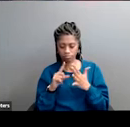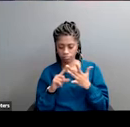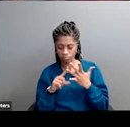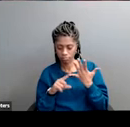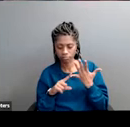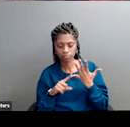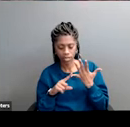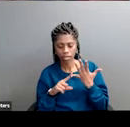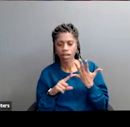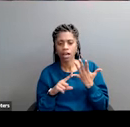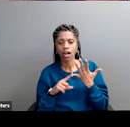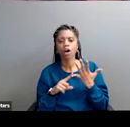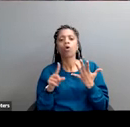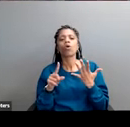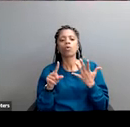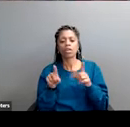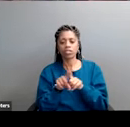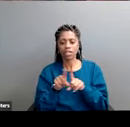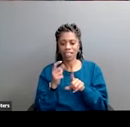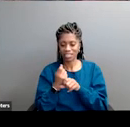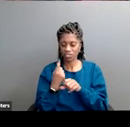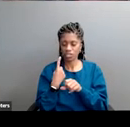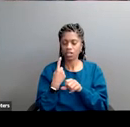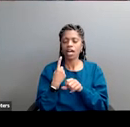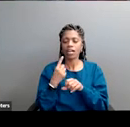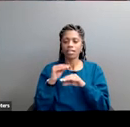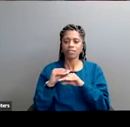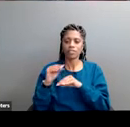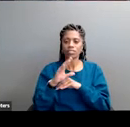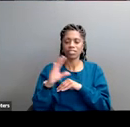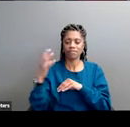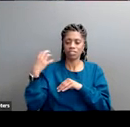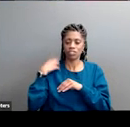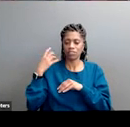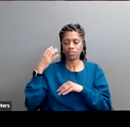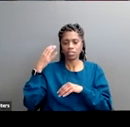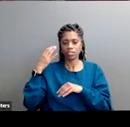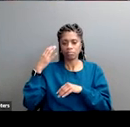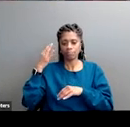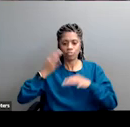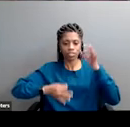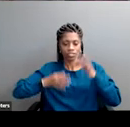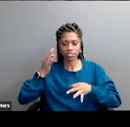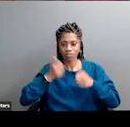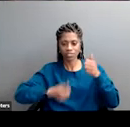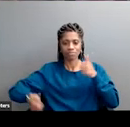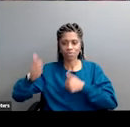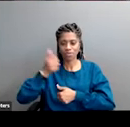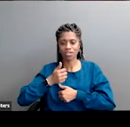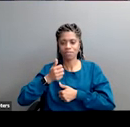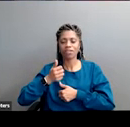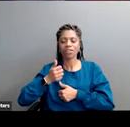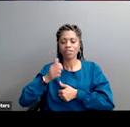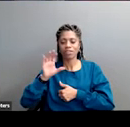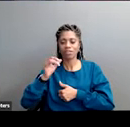last year an amazing story about influencing the chief justice of the supreme court the work of the mighty but fairly small two-person